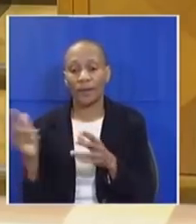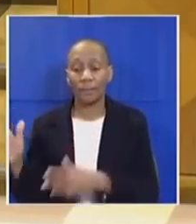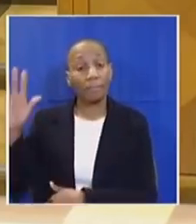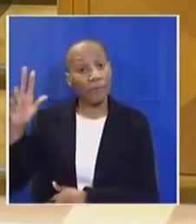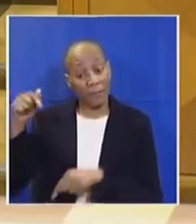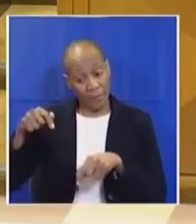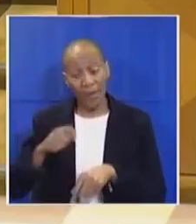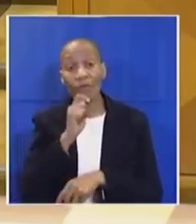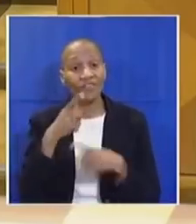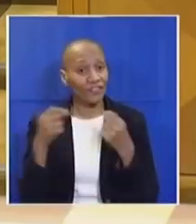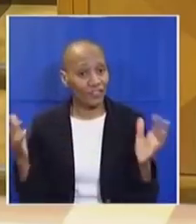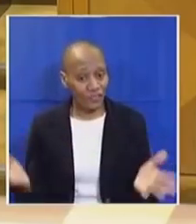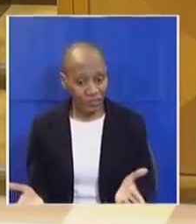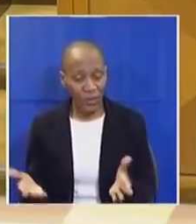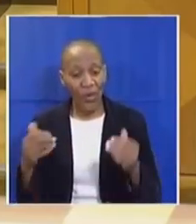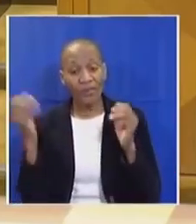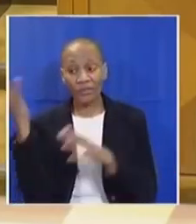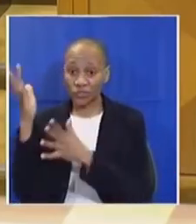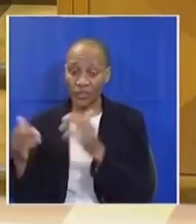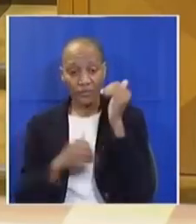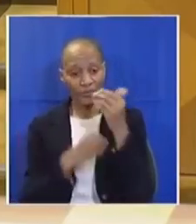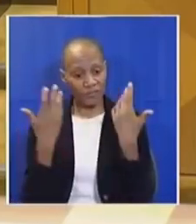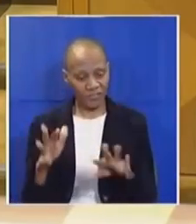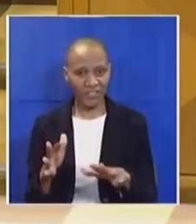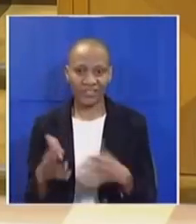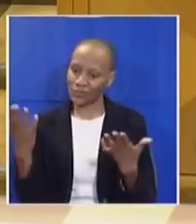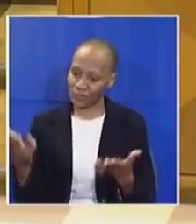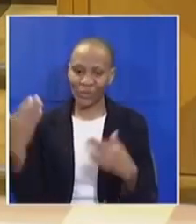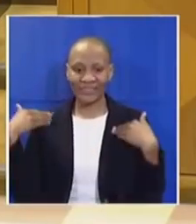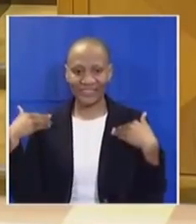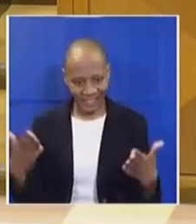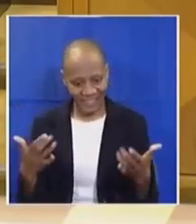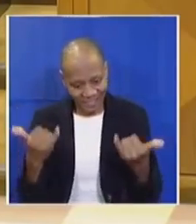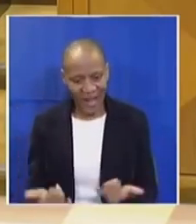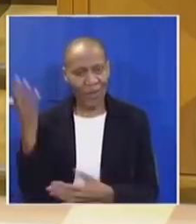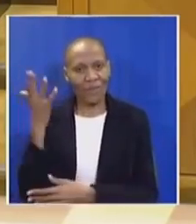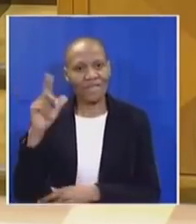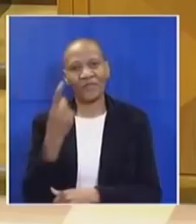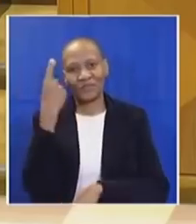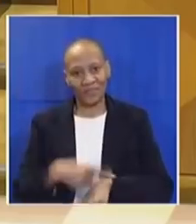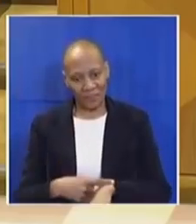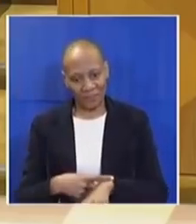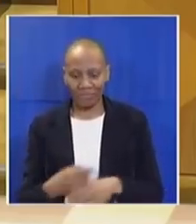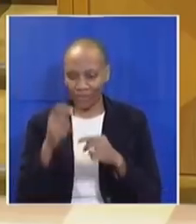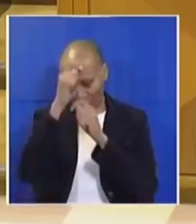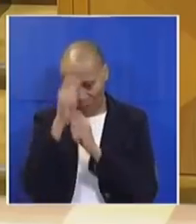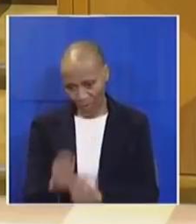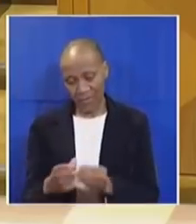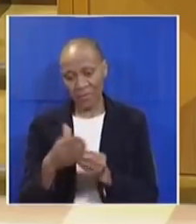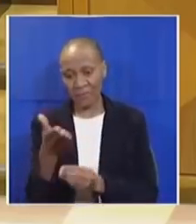this morning, in the Speaker's office, so it's her maiden speech. Honorable Iako.